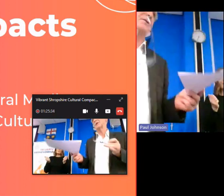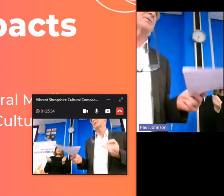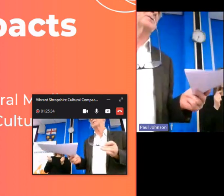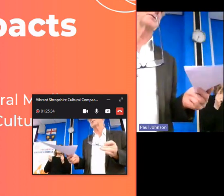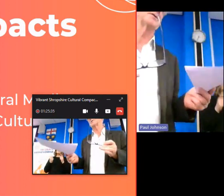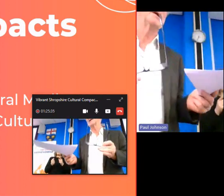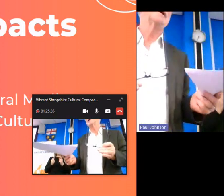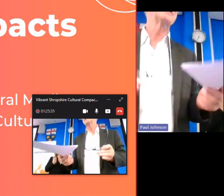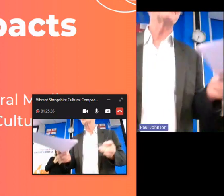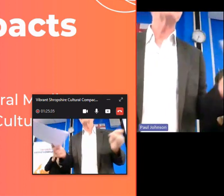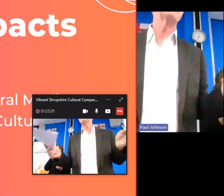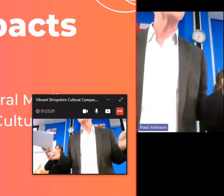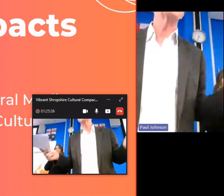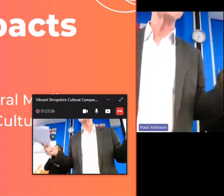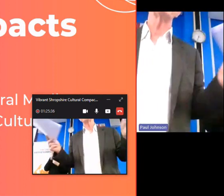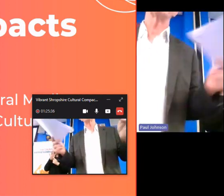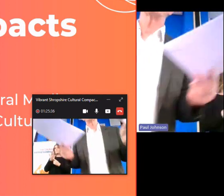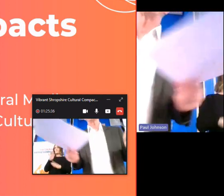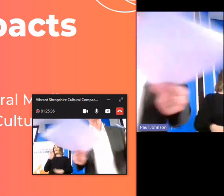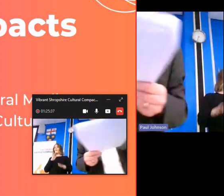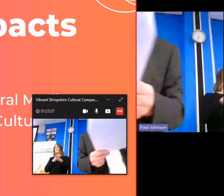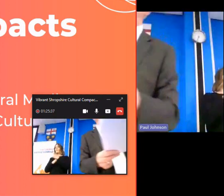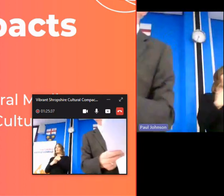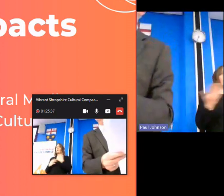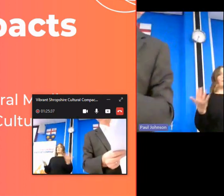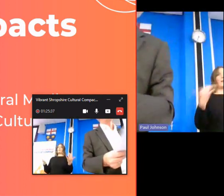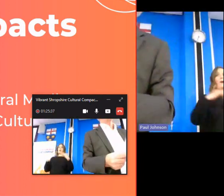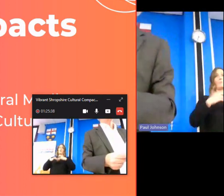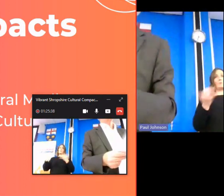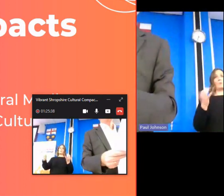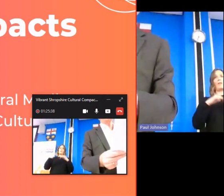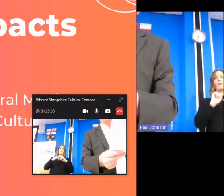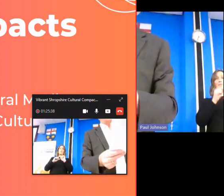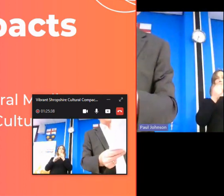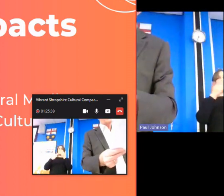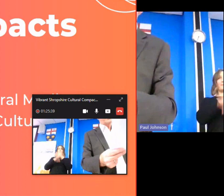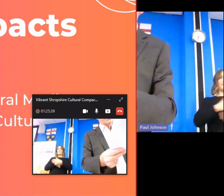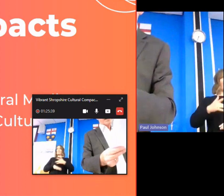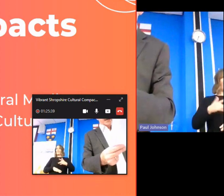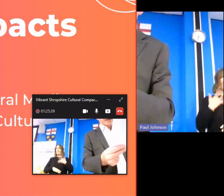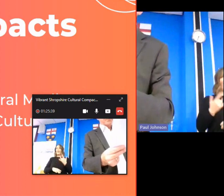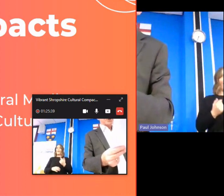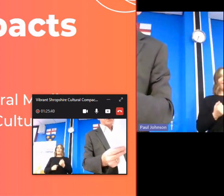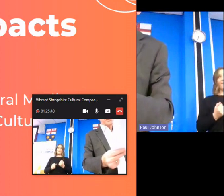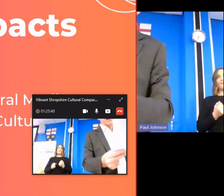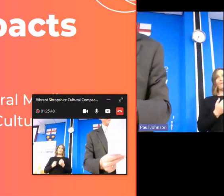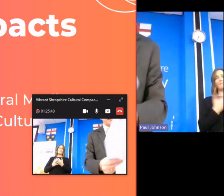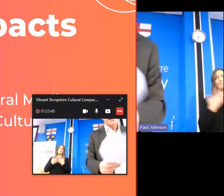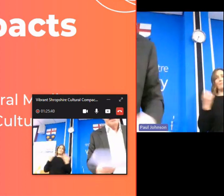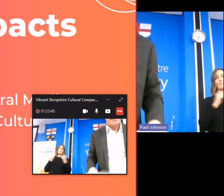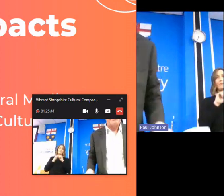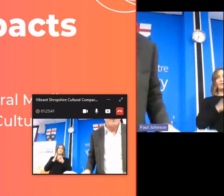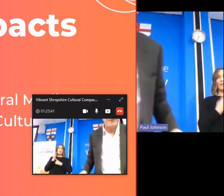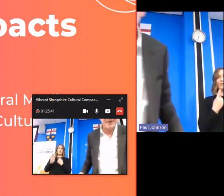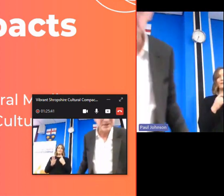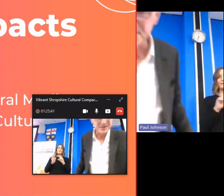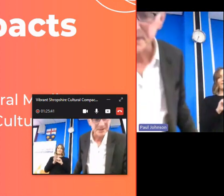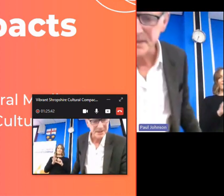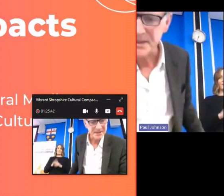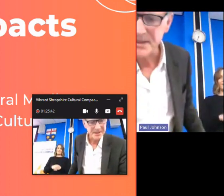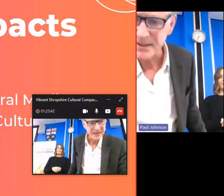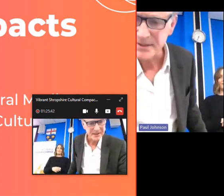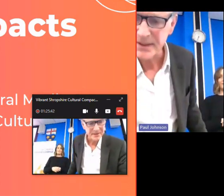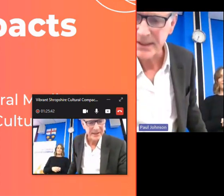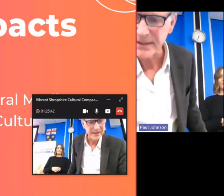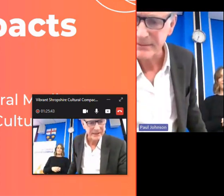is absolutely crucial because everybody is coming together with very busy lives and many other uh projects um if i